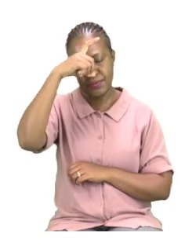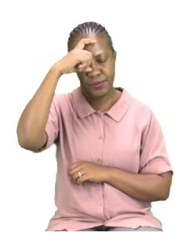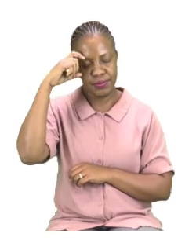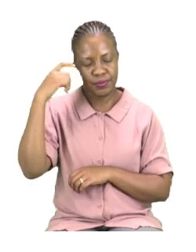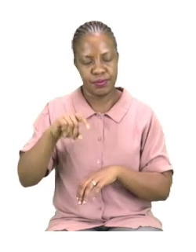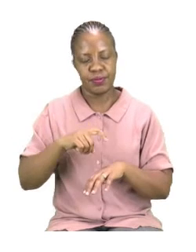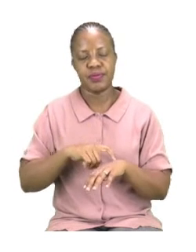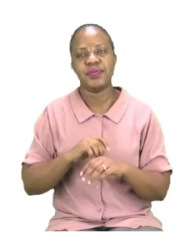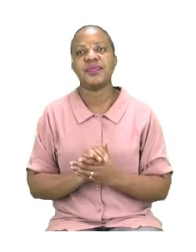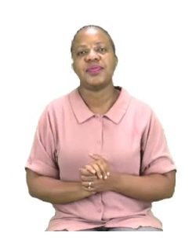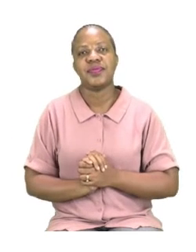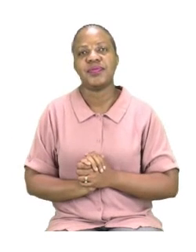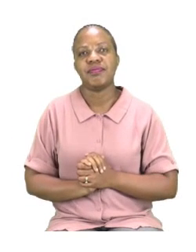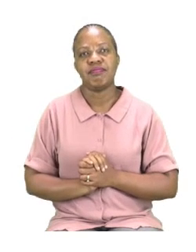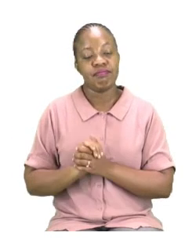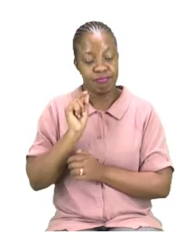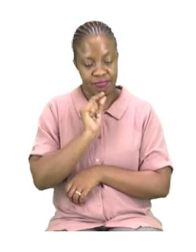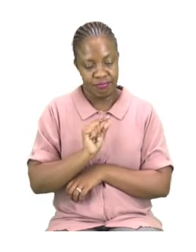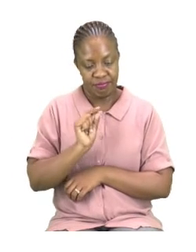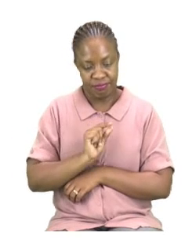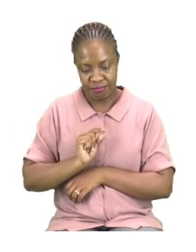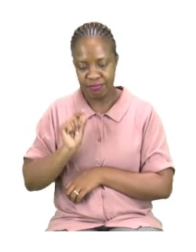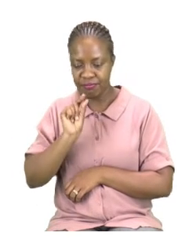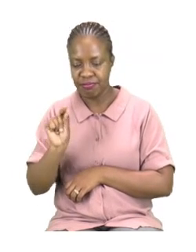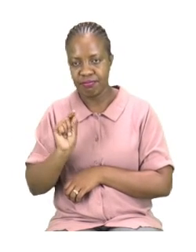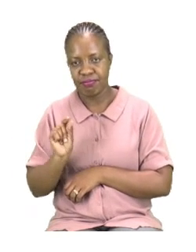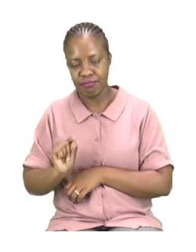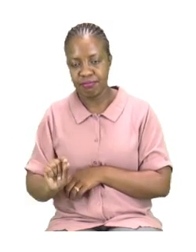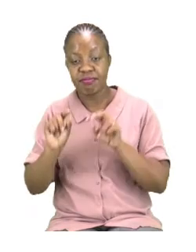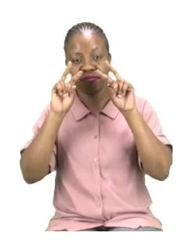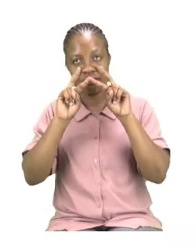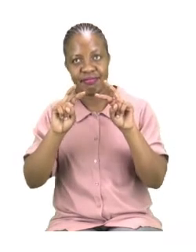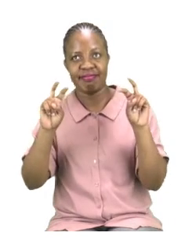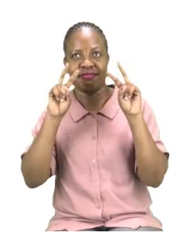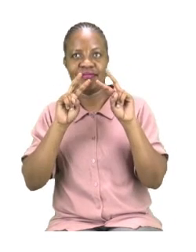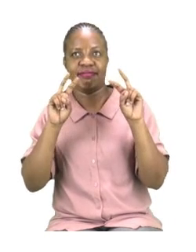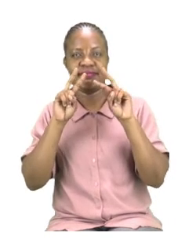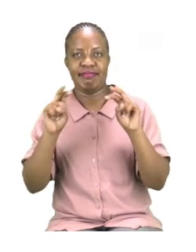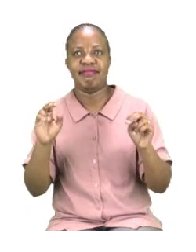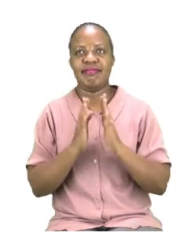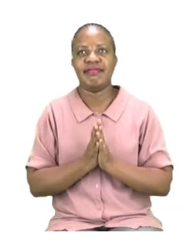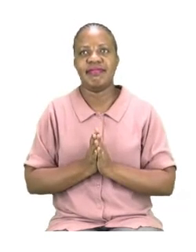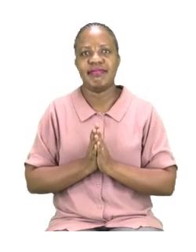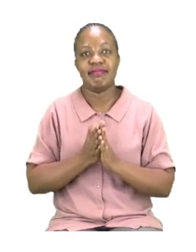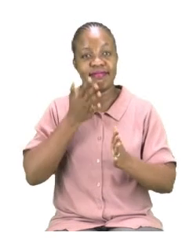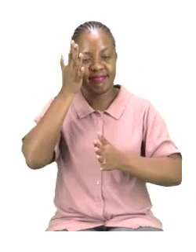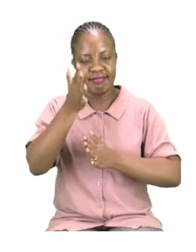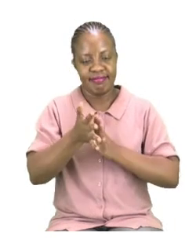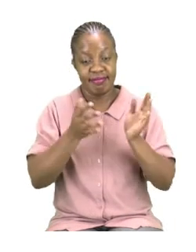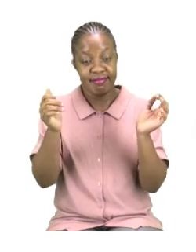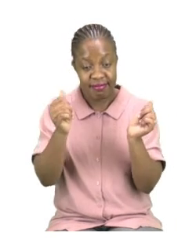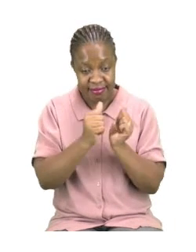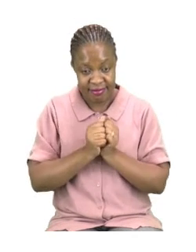Now these are the words that we have defined. If you read them with me, well done. Good